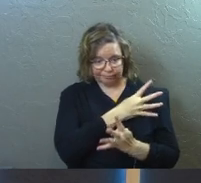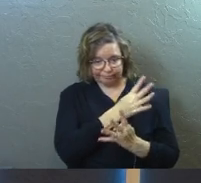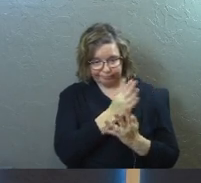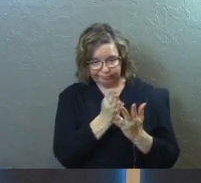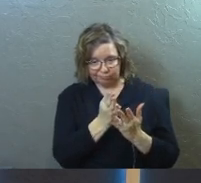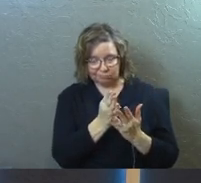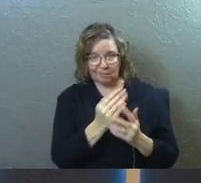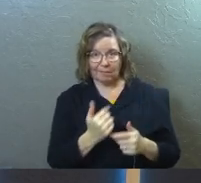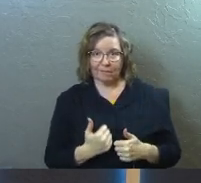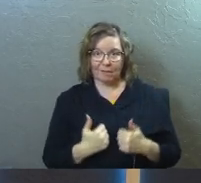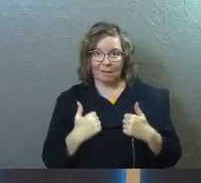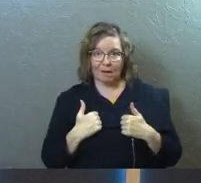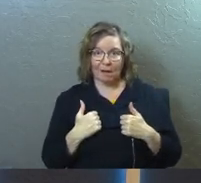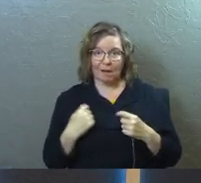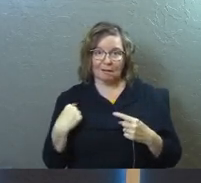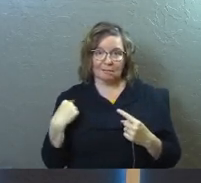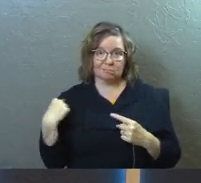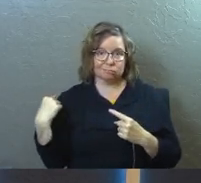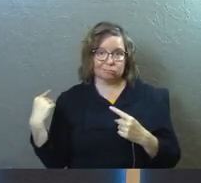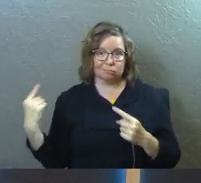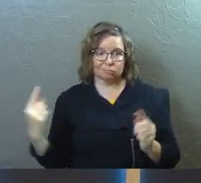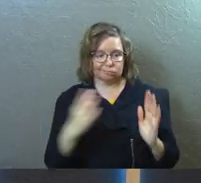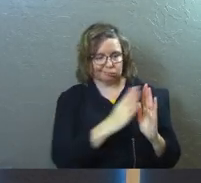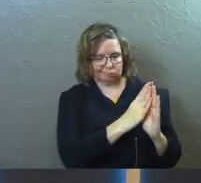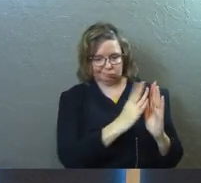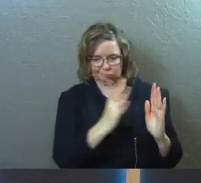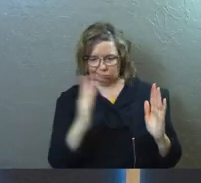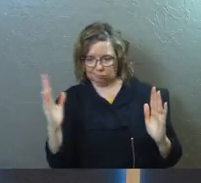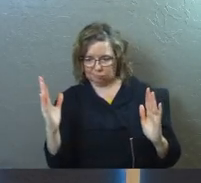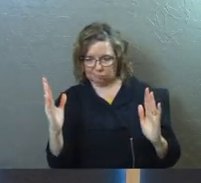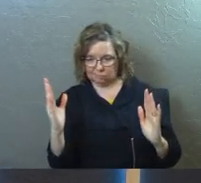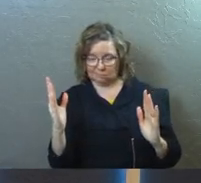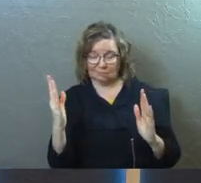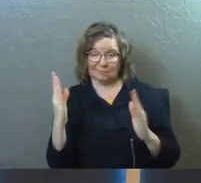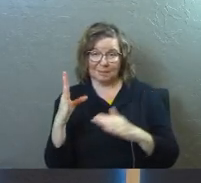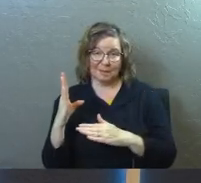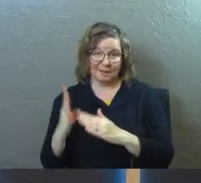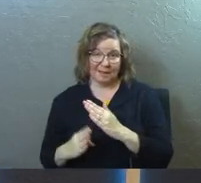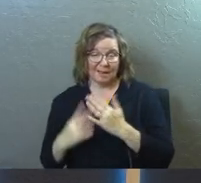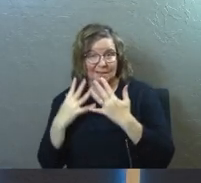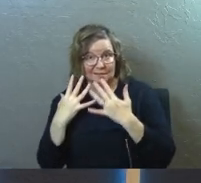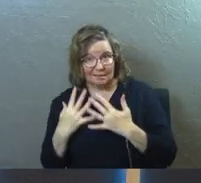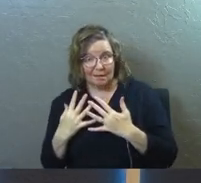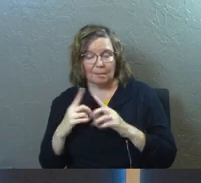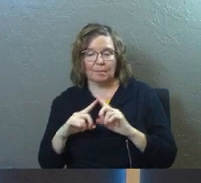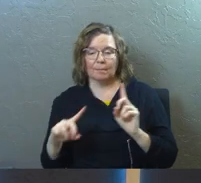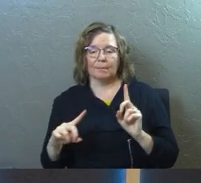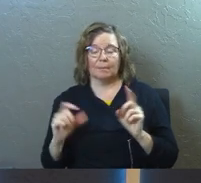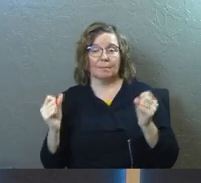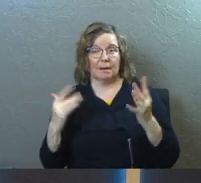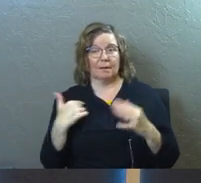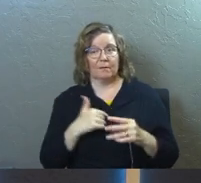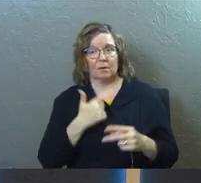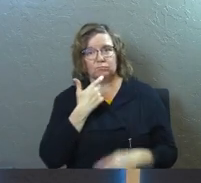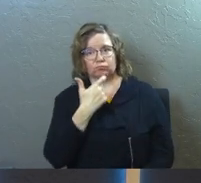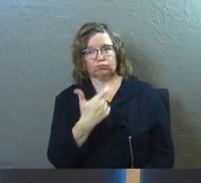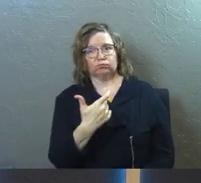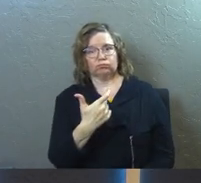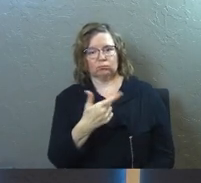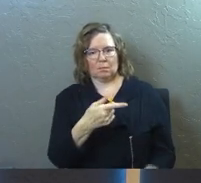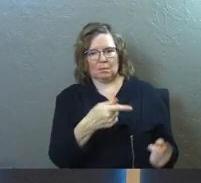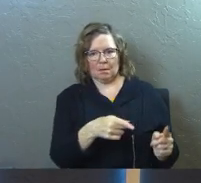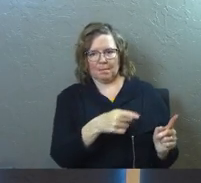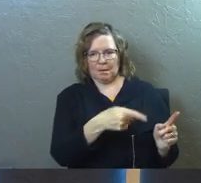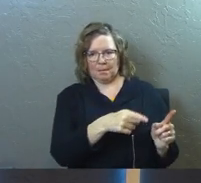in four minutes. It ends sadly, but many of us are watching that